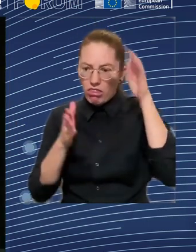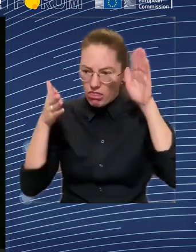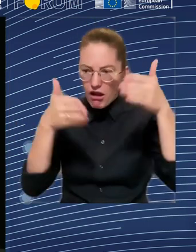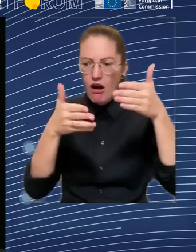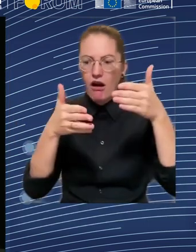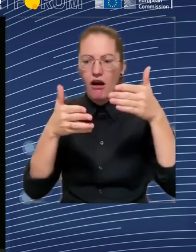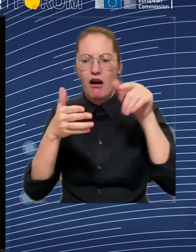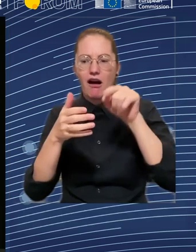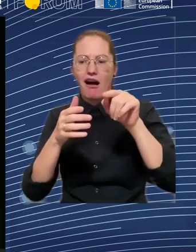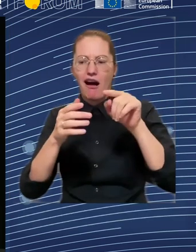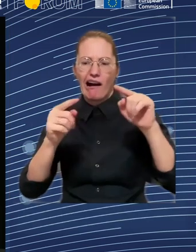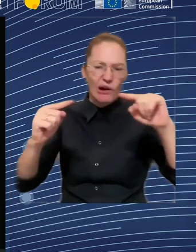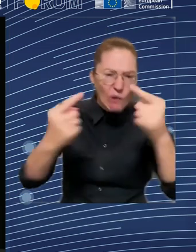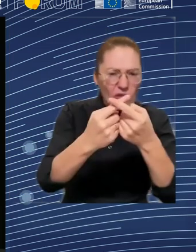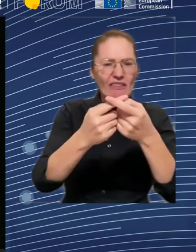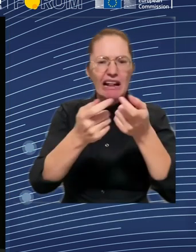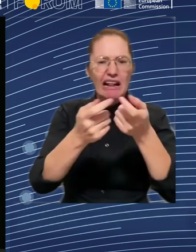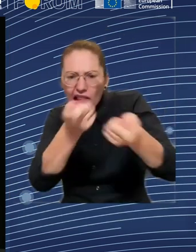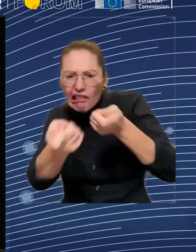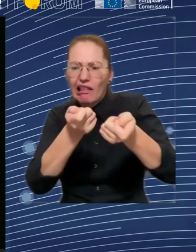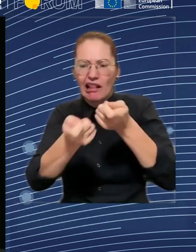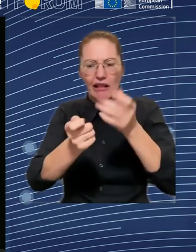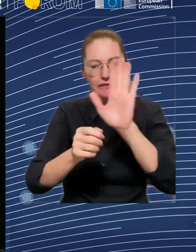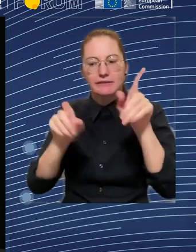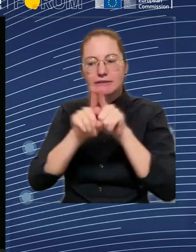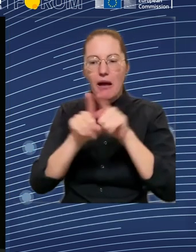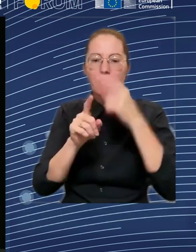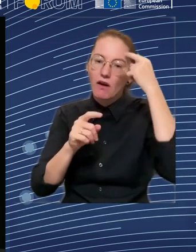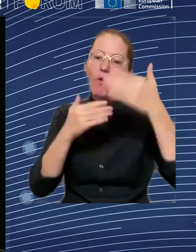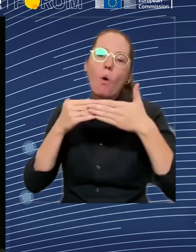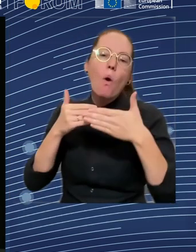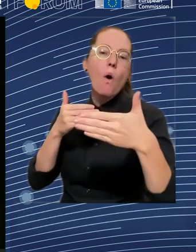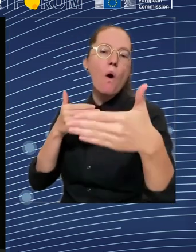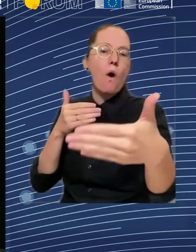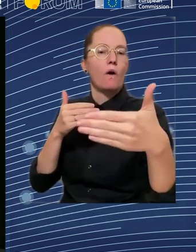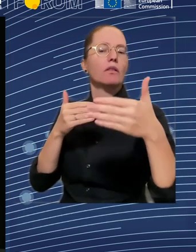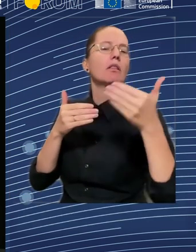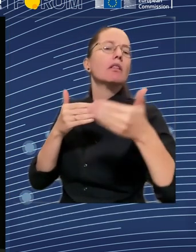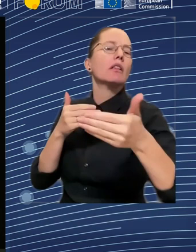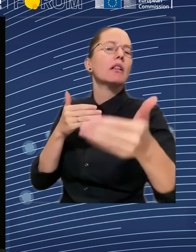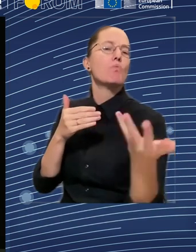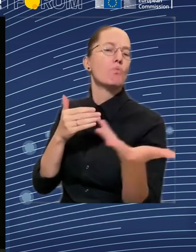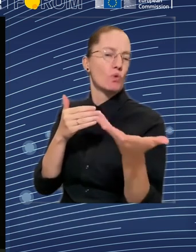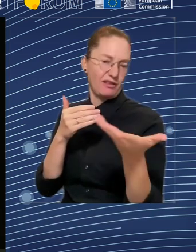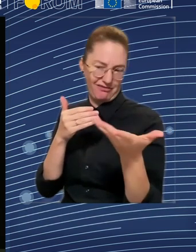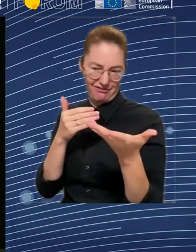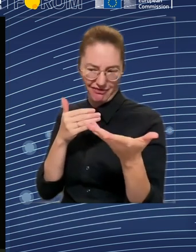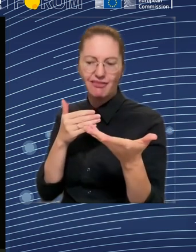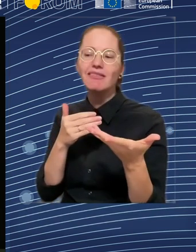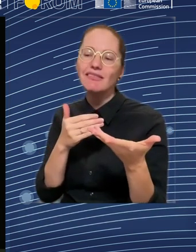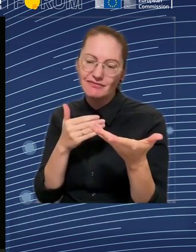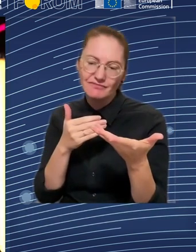Kenneth, coming back to environmental sustainability, which you're looking at, how can EU